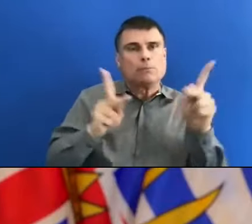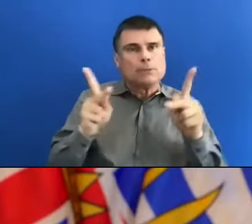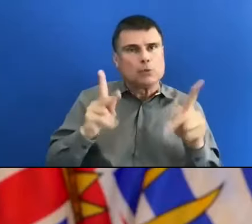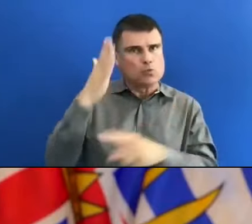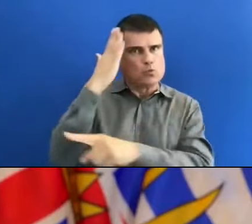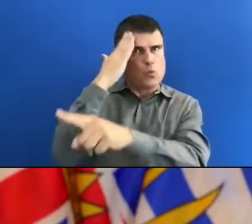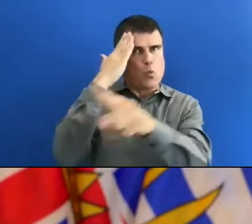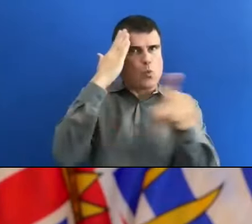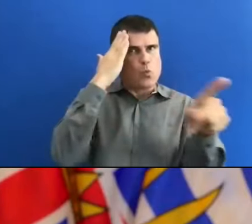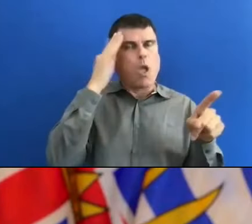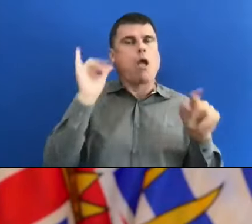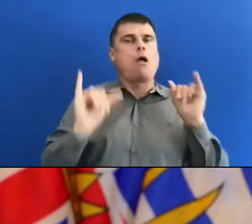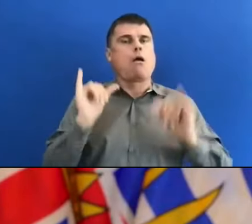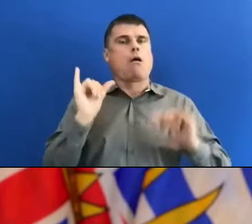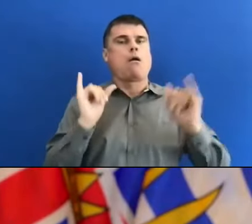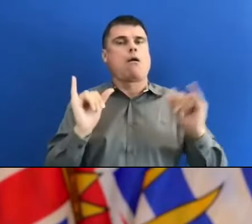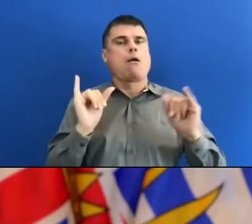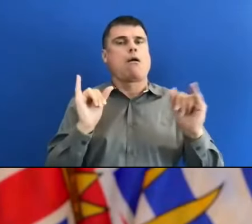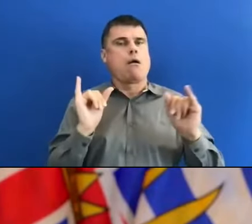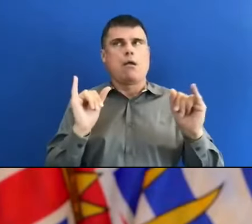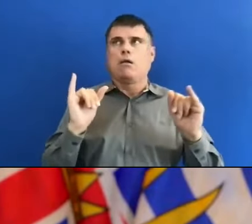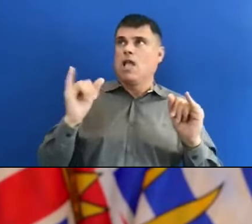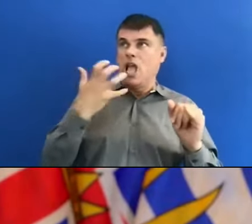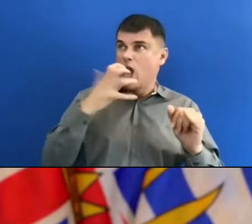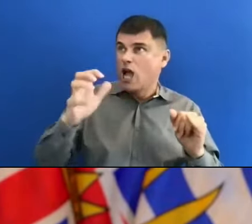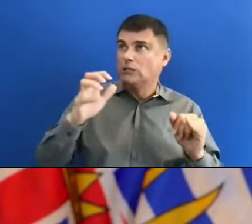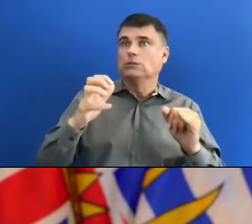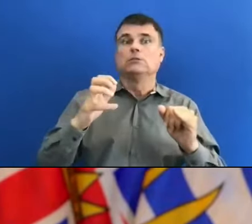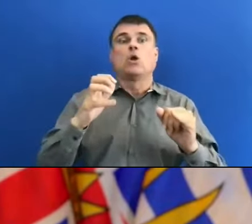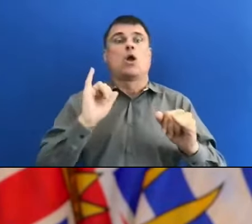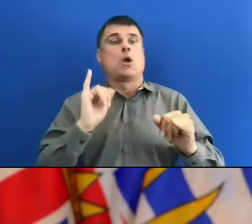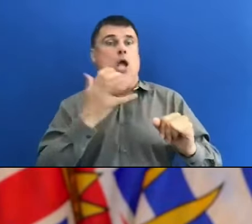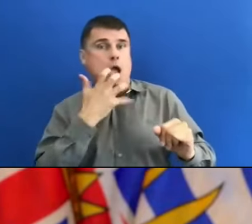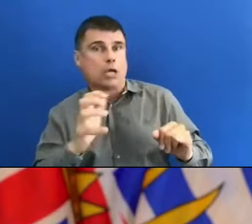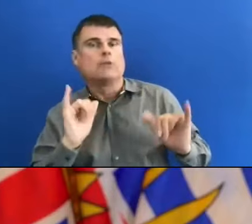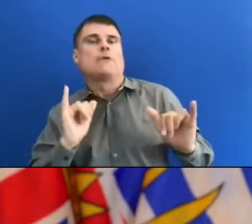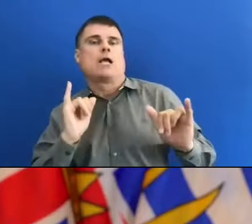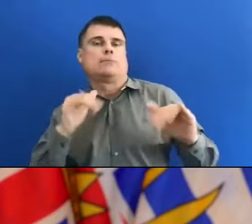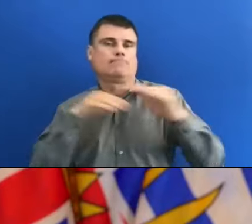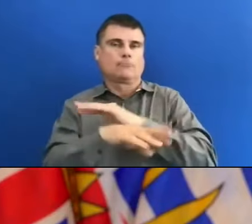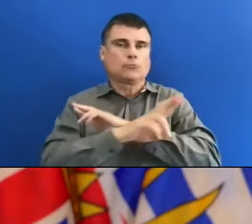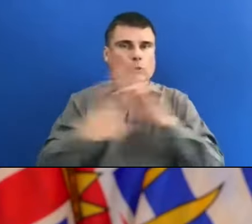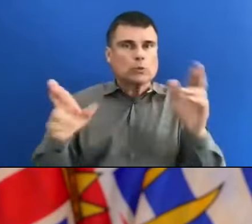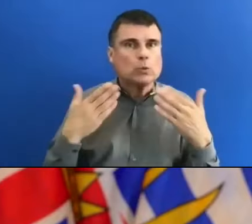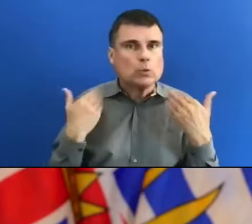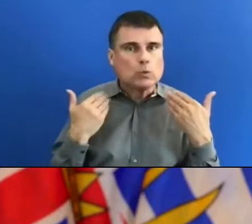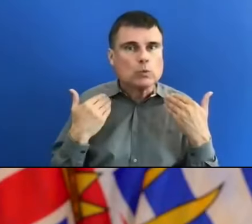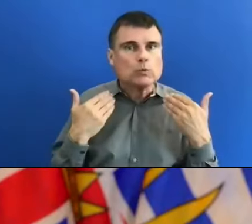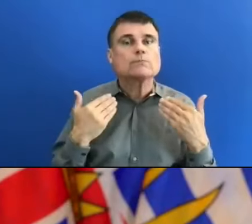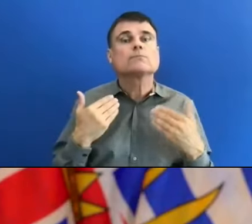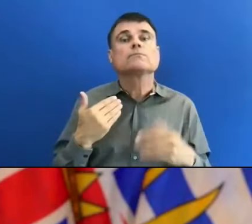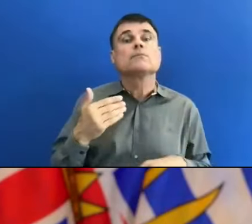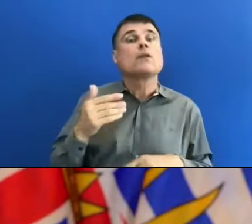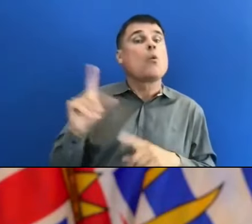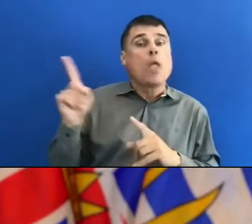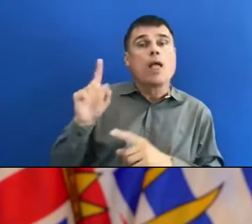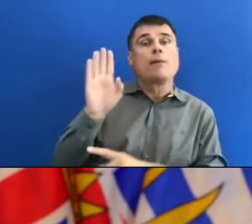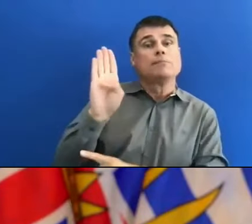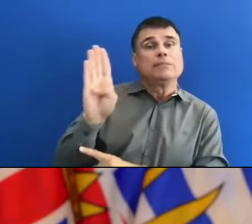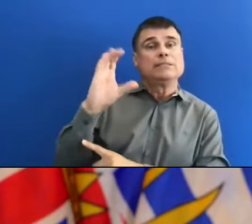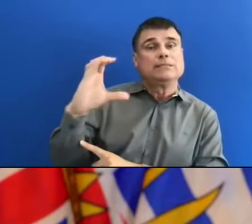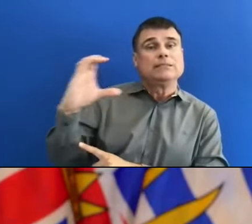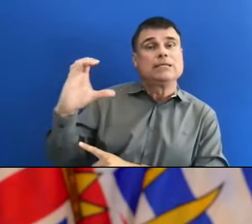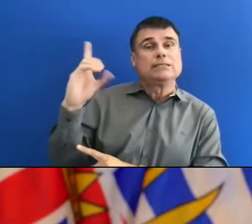take the measures we needed to take to keep safe. There's a lot of information on the BCCDC website that's been put out with with